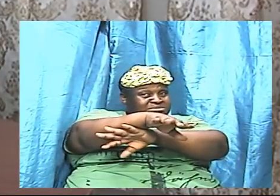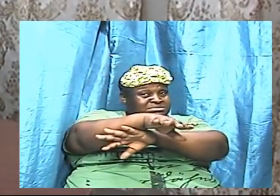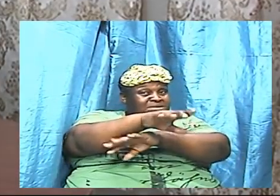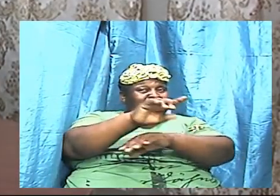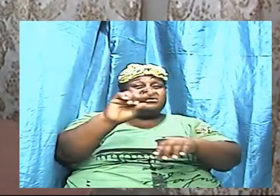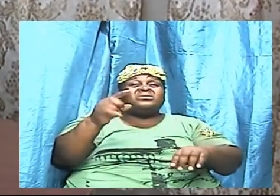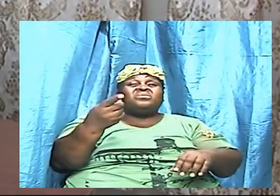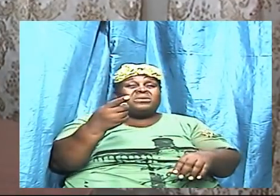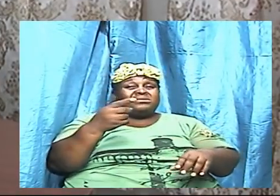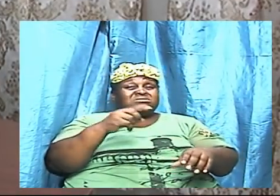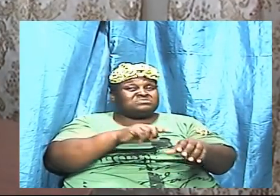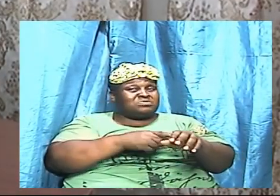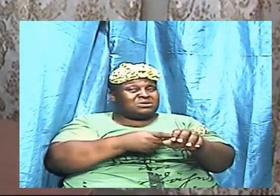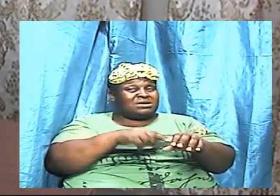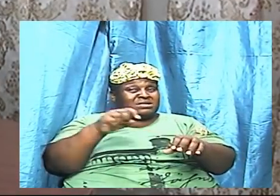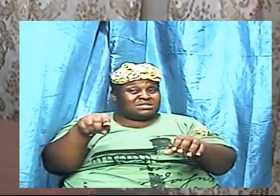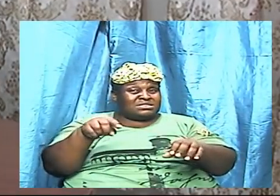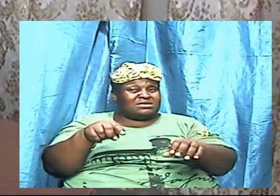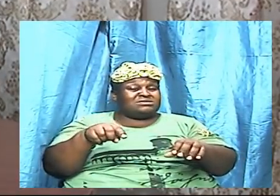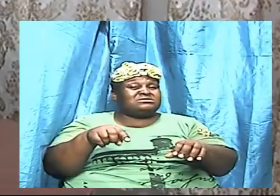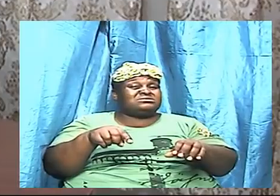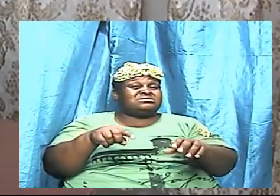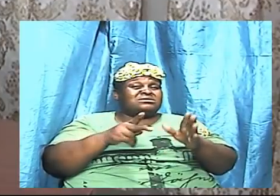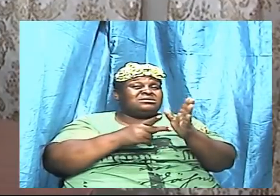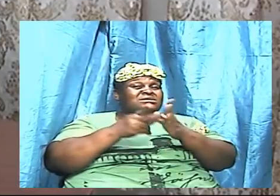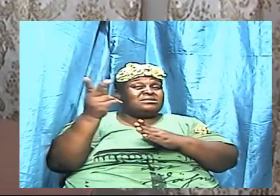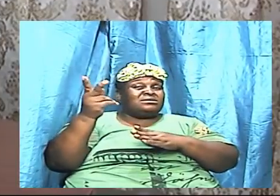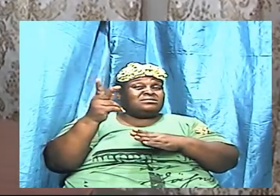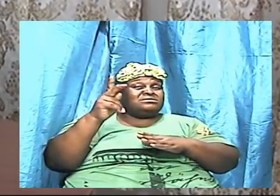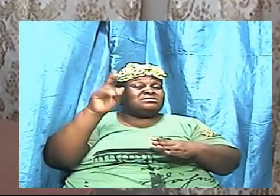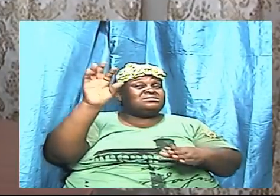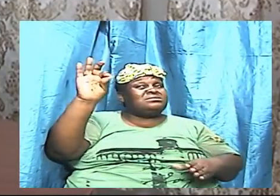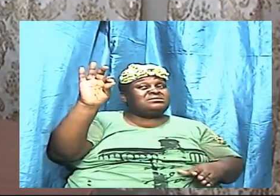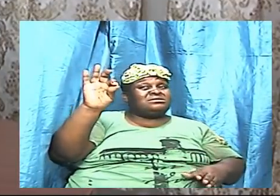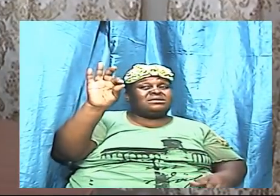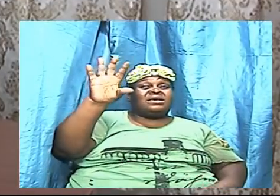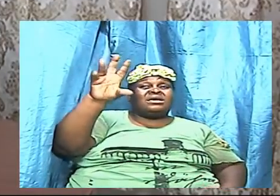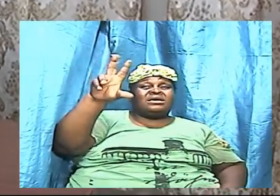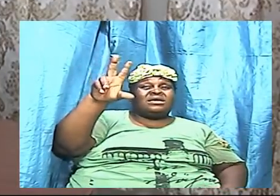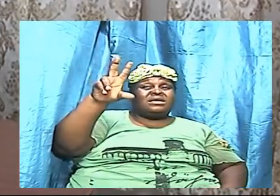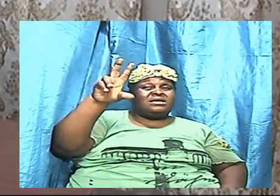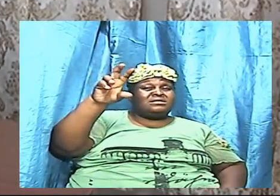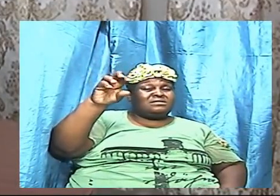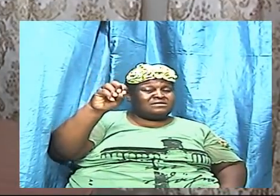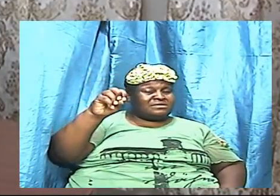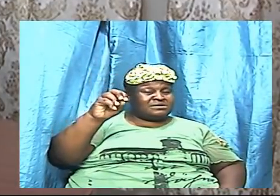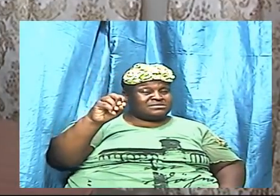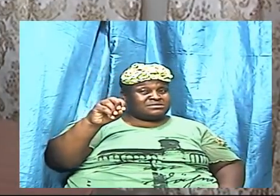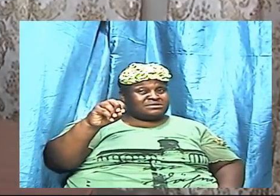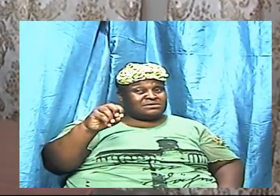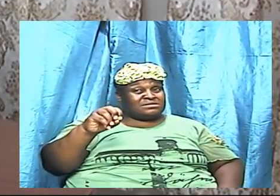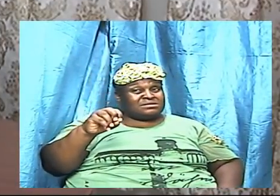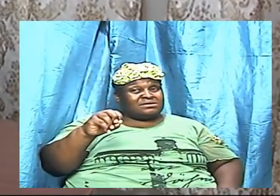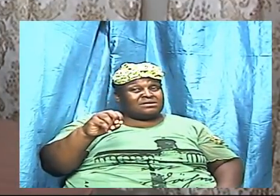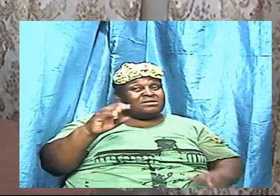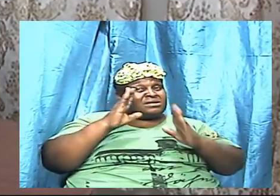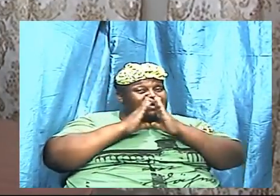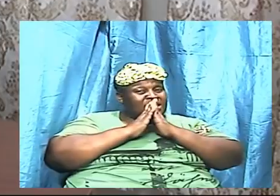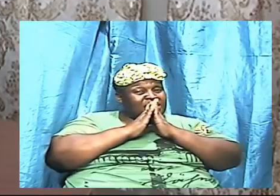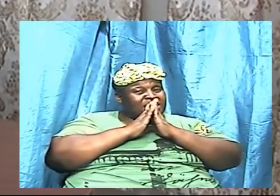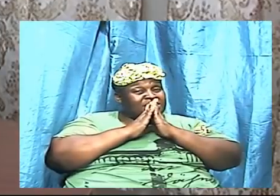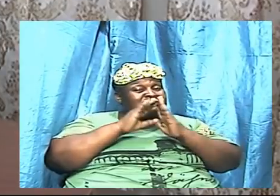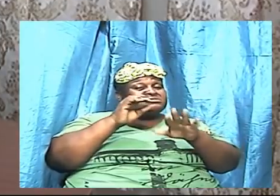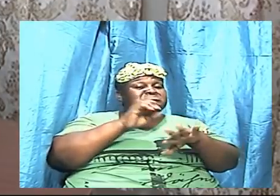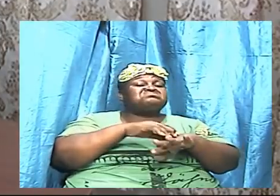begin this program then at 930 here is what I'm going to ask I'm going to ask that at